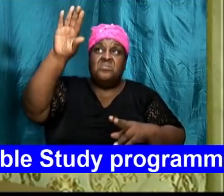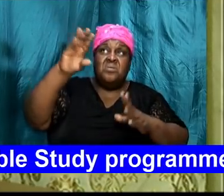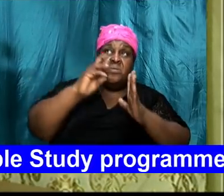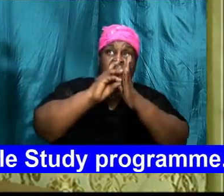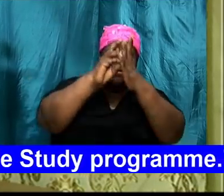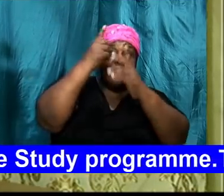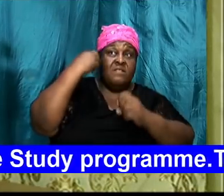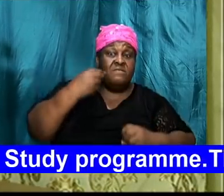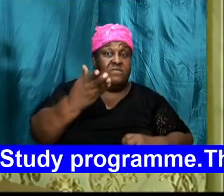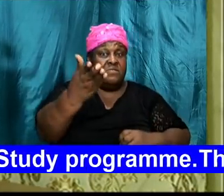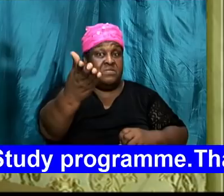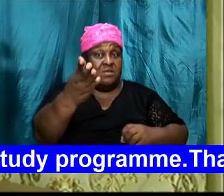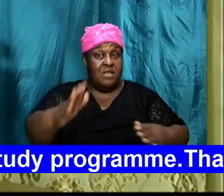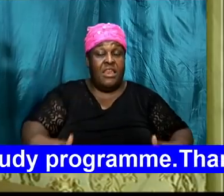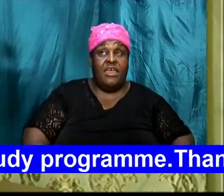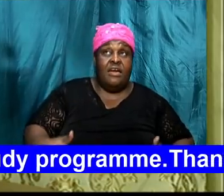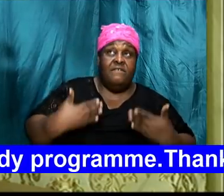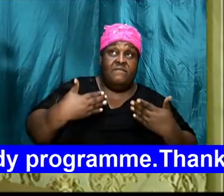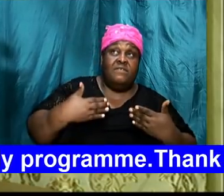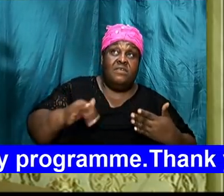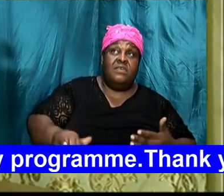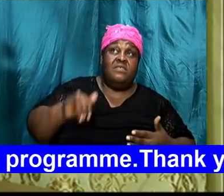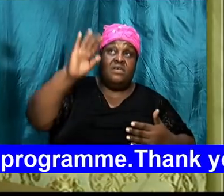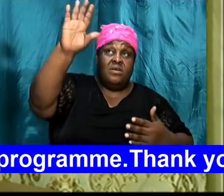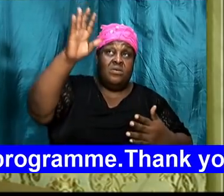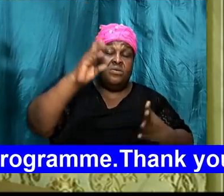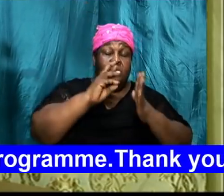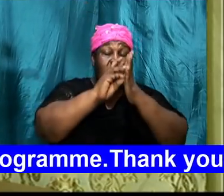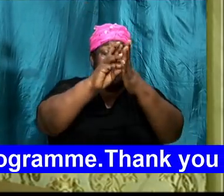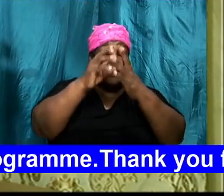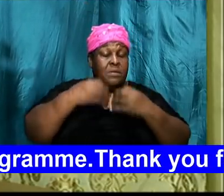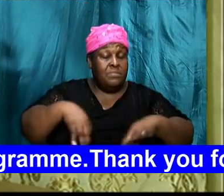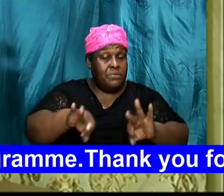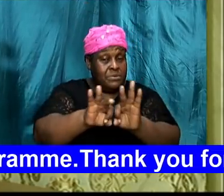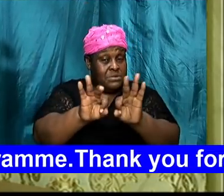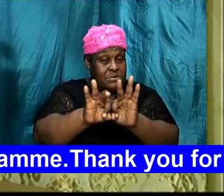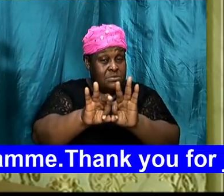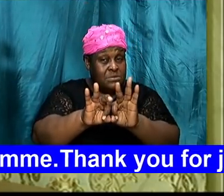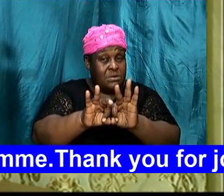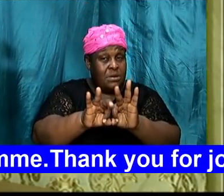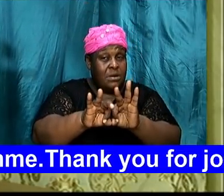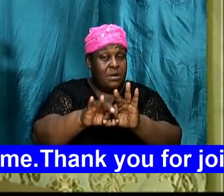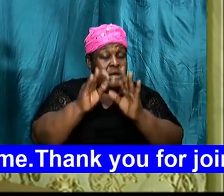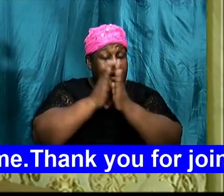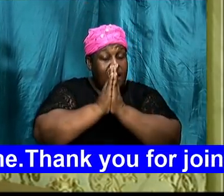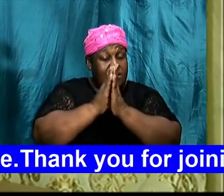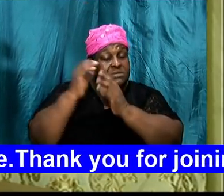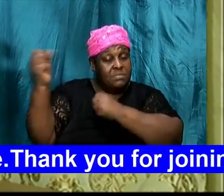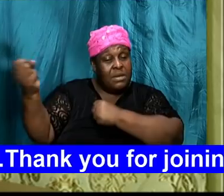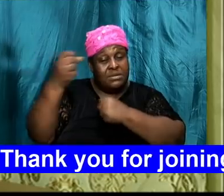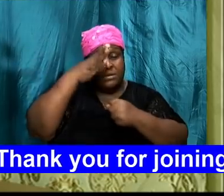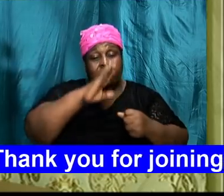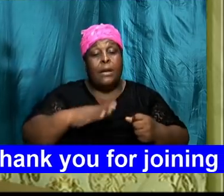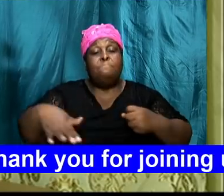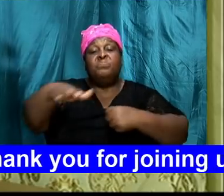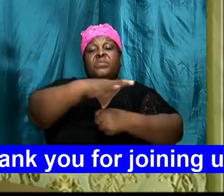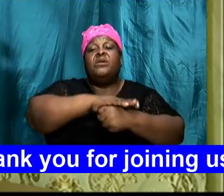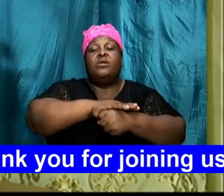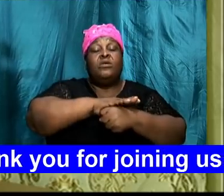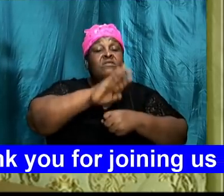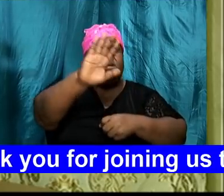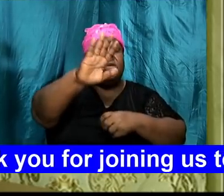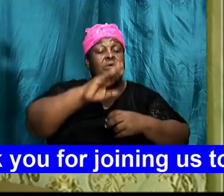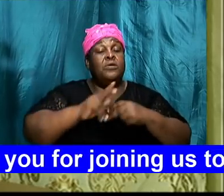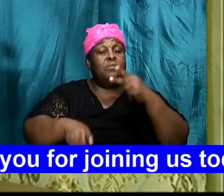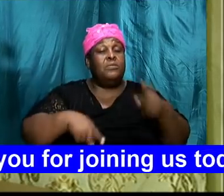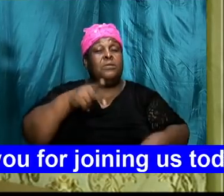for their life and that they should know that your will is important we ask mighty God that you cover your people